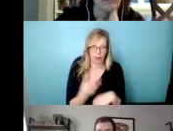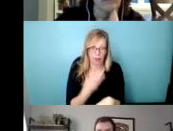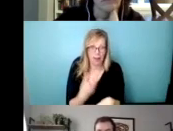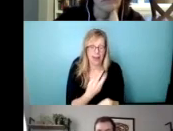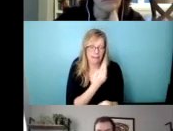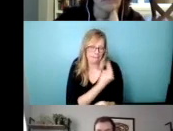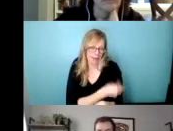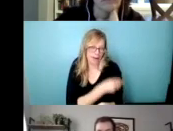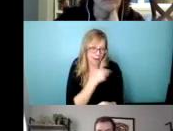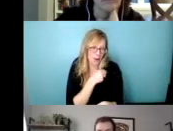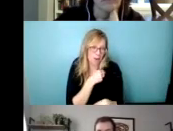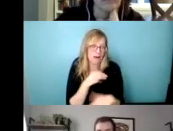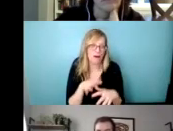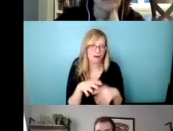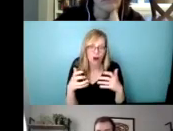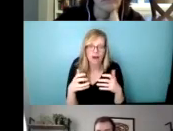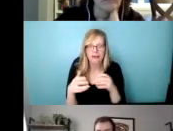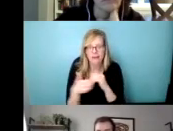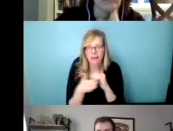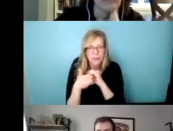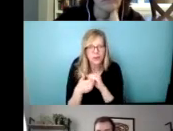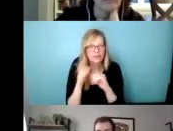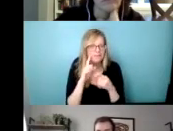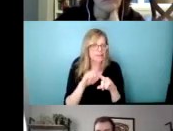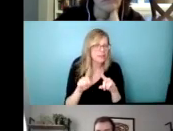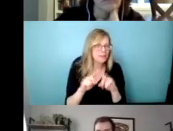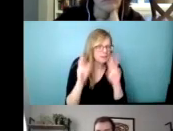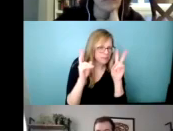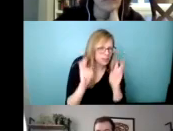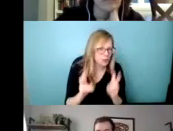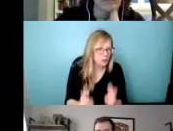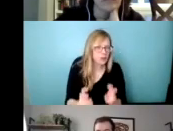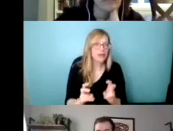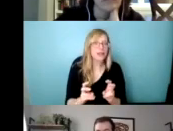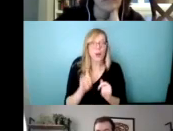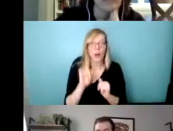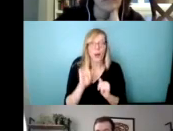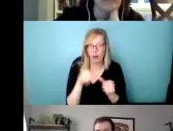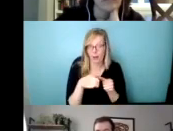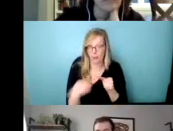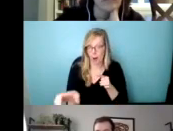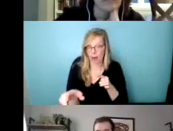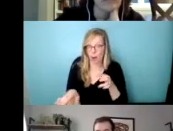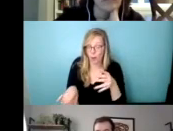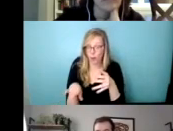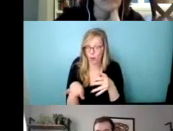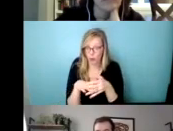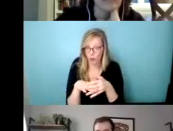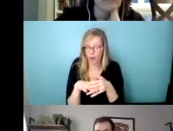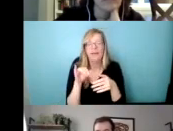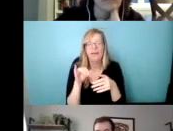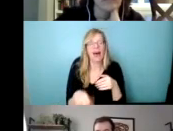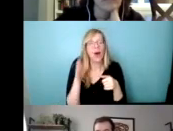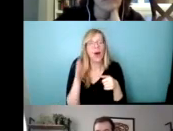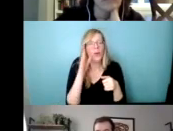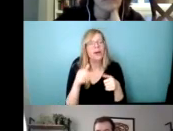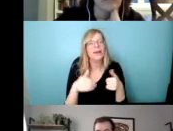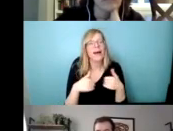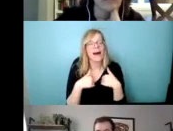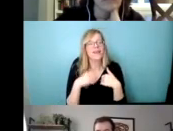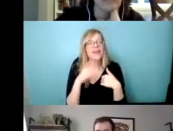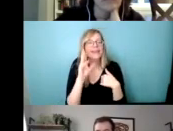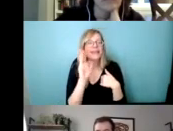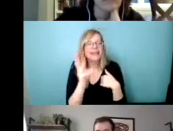huge variety of important issues. Uh, and at the end, after our breakout groups, I'm going to put up two slides with six action items for